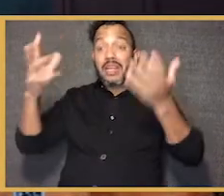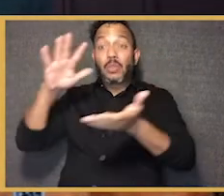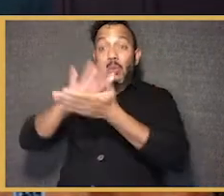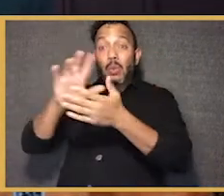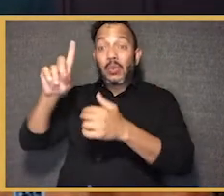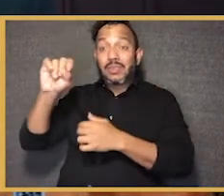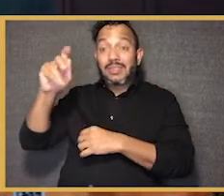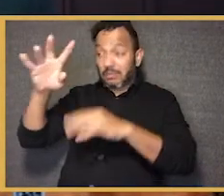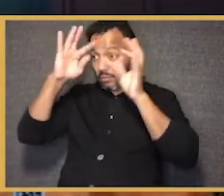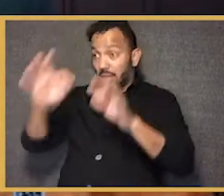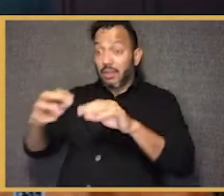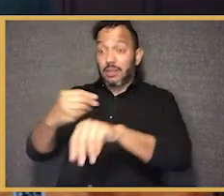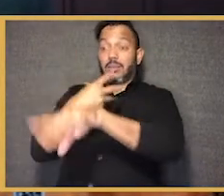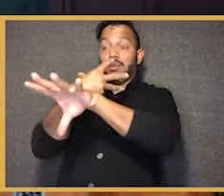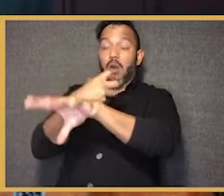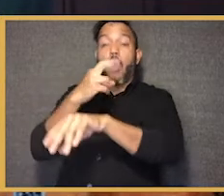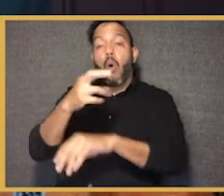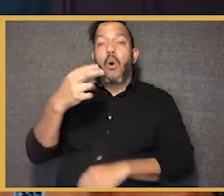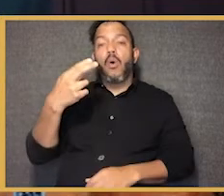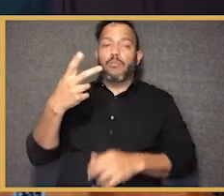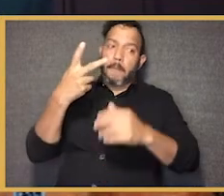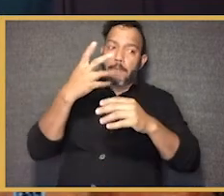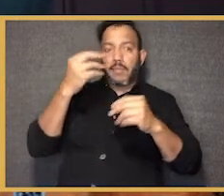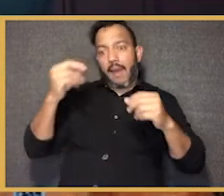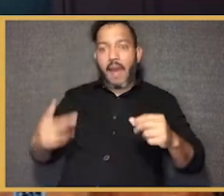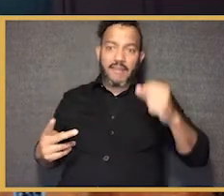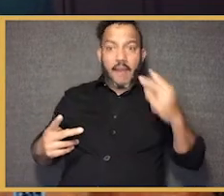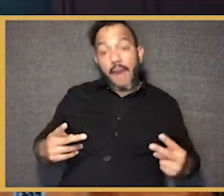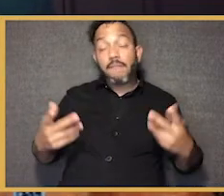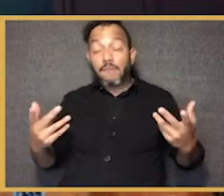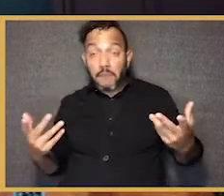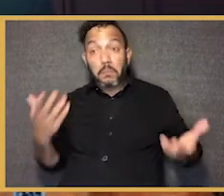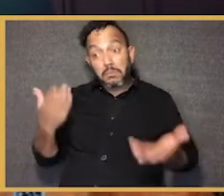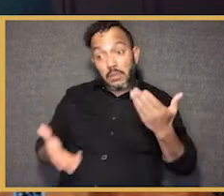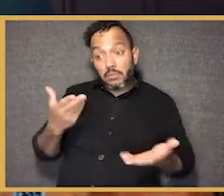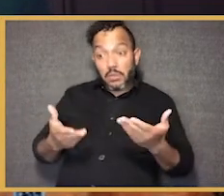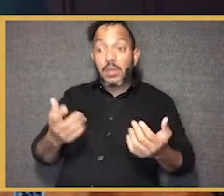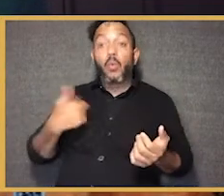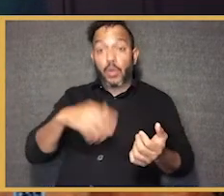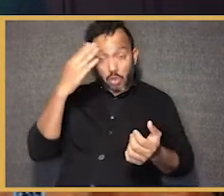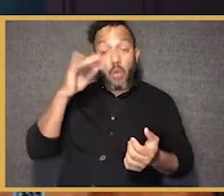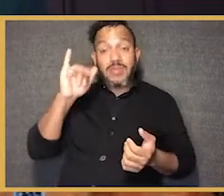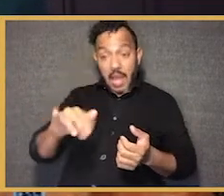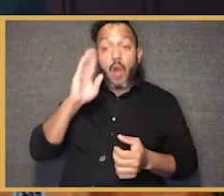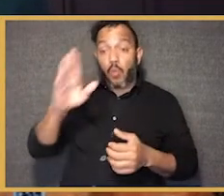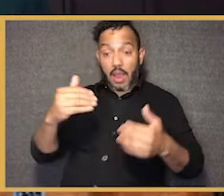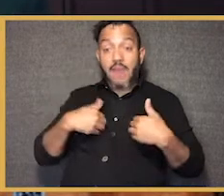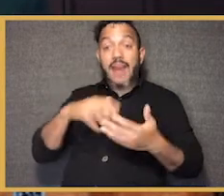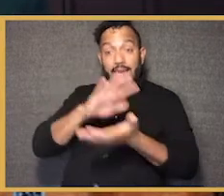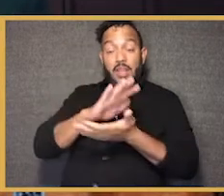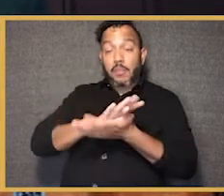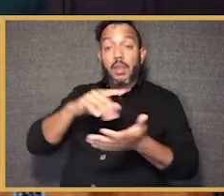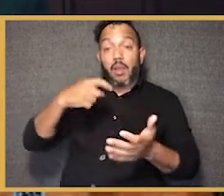school districts choose distance learning or hybrid learning. So we know there's going to be an academic